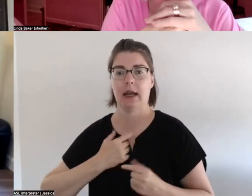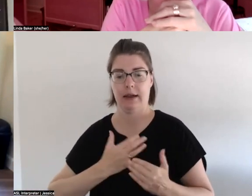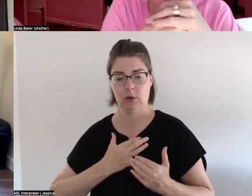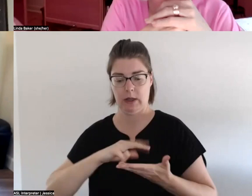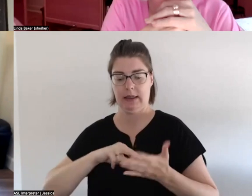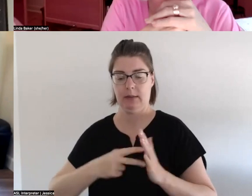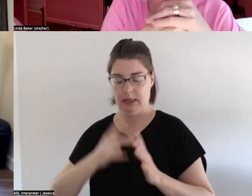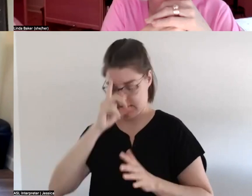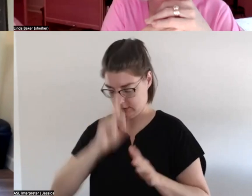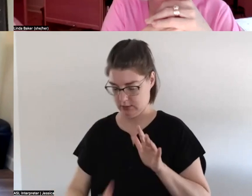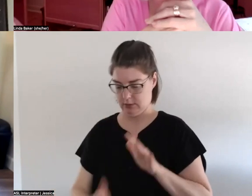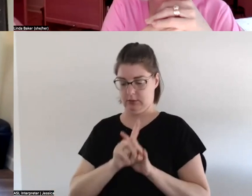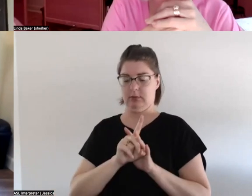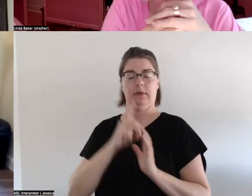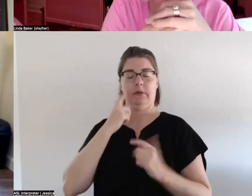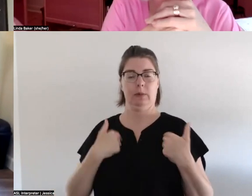come to me